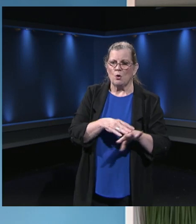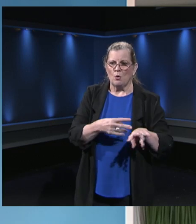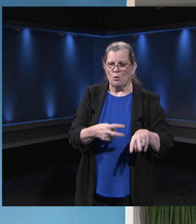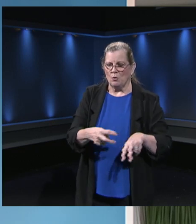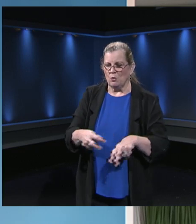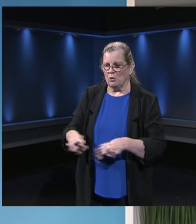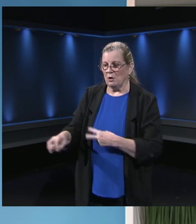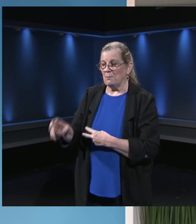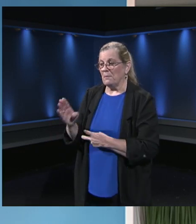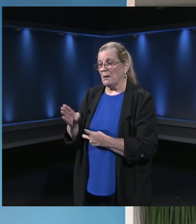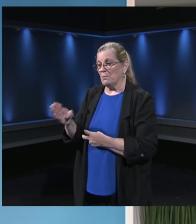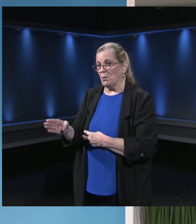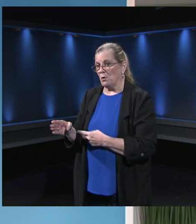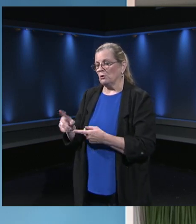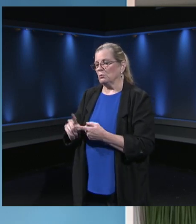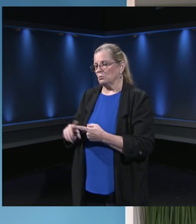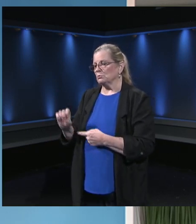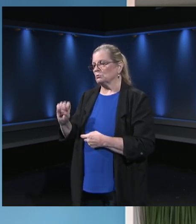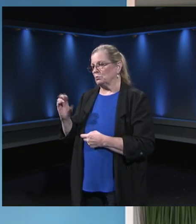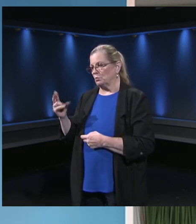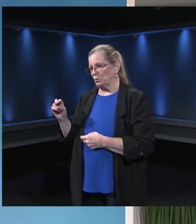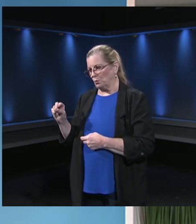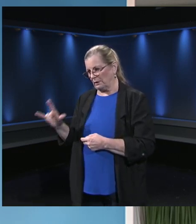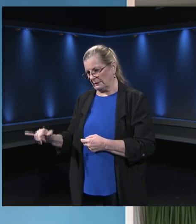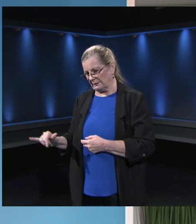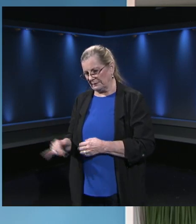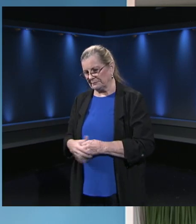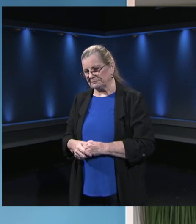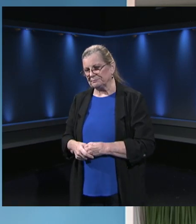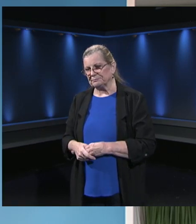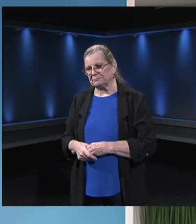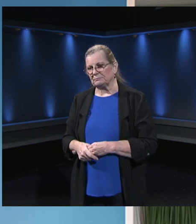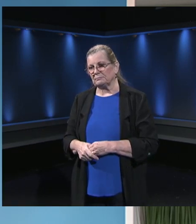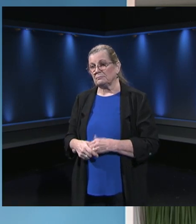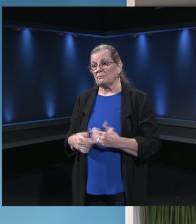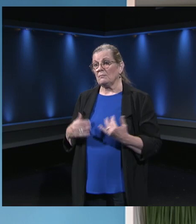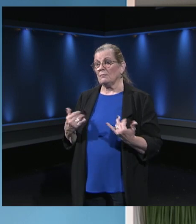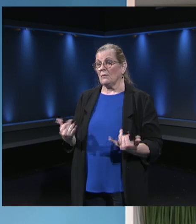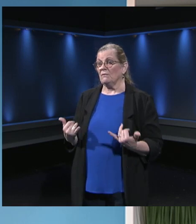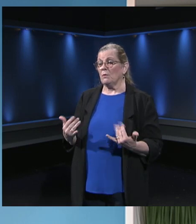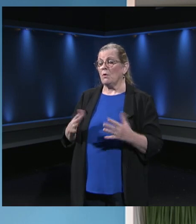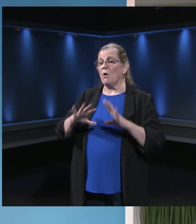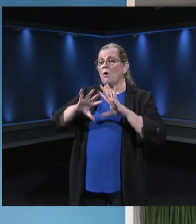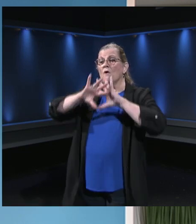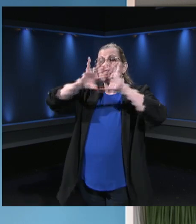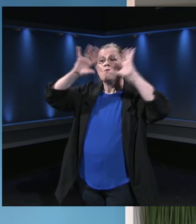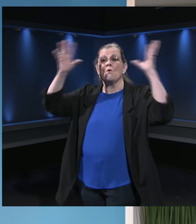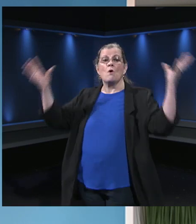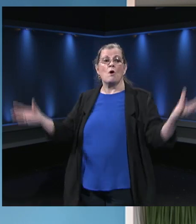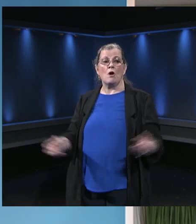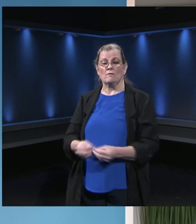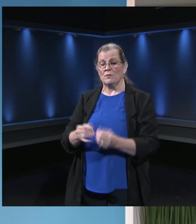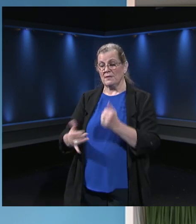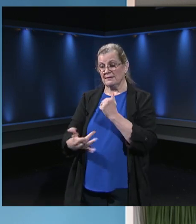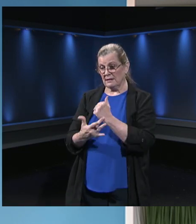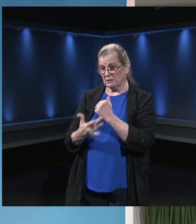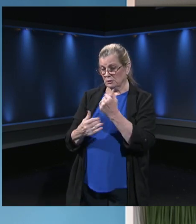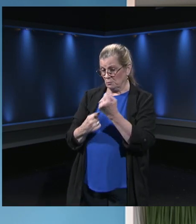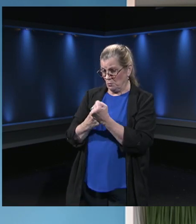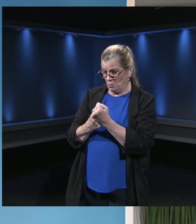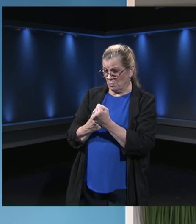support around Schoology for those schools. In terms of the broader tech support that we have. So we have